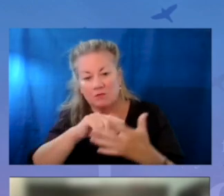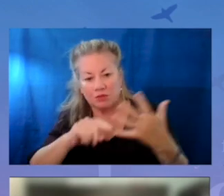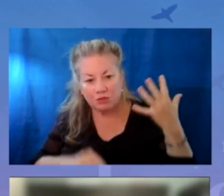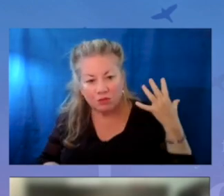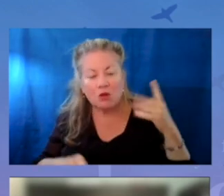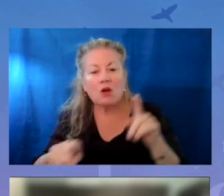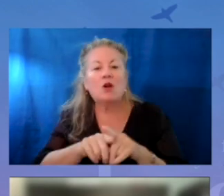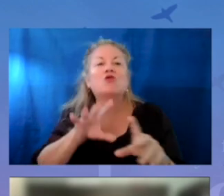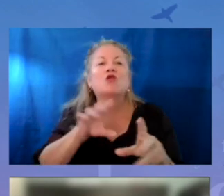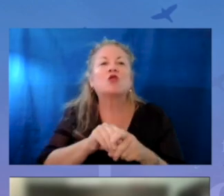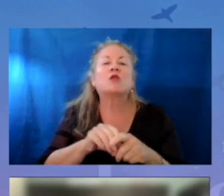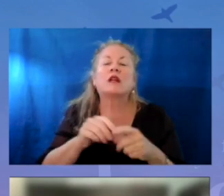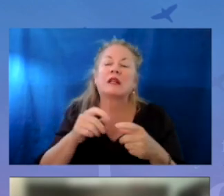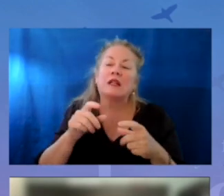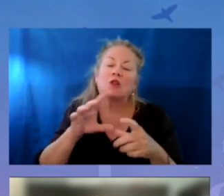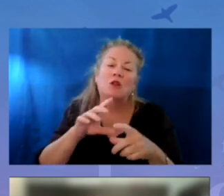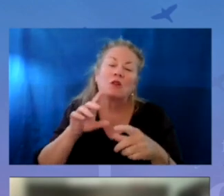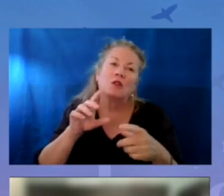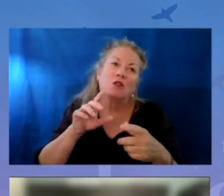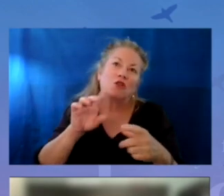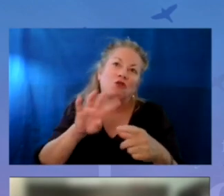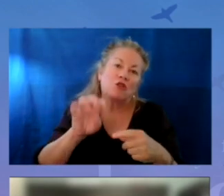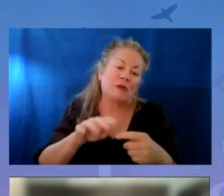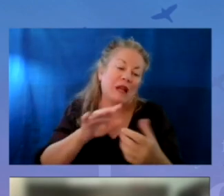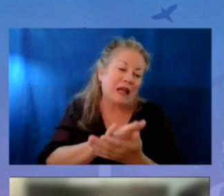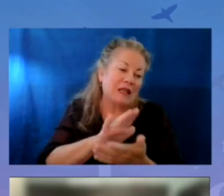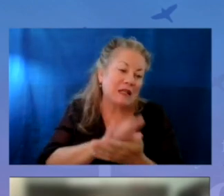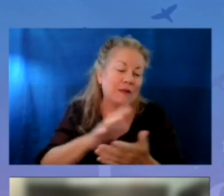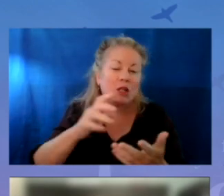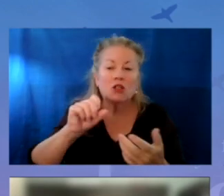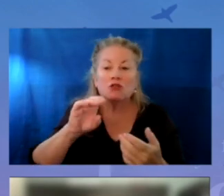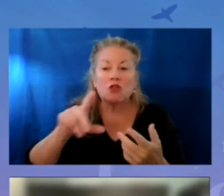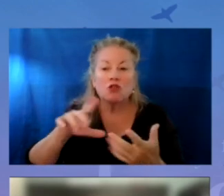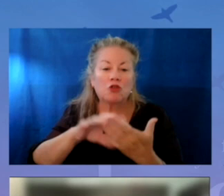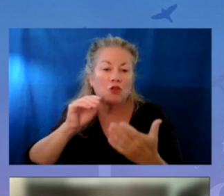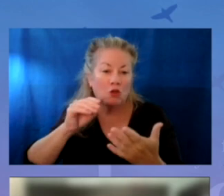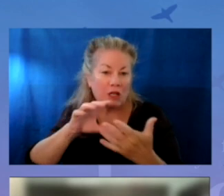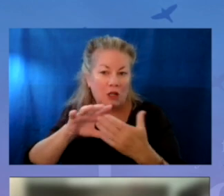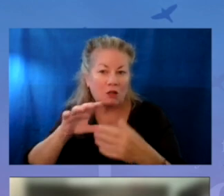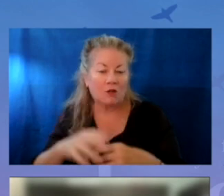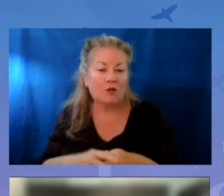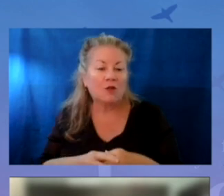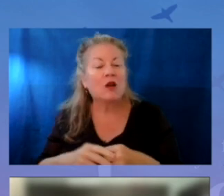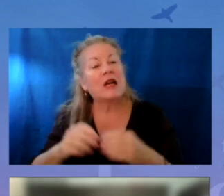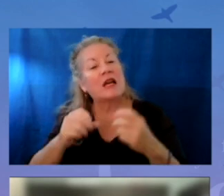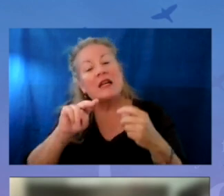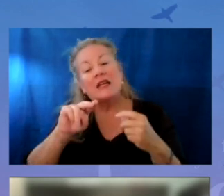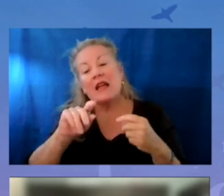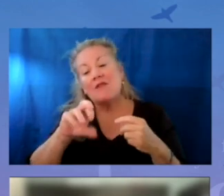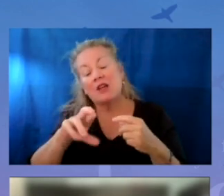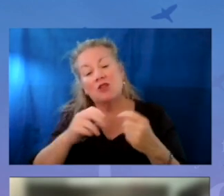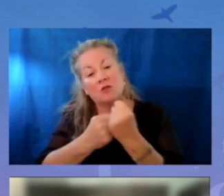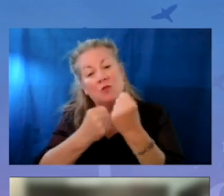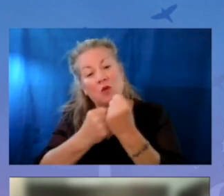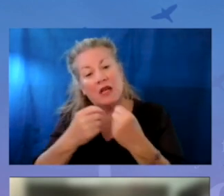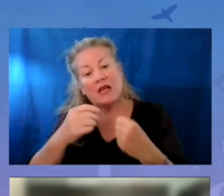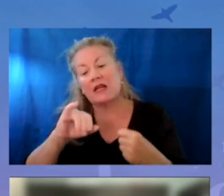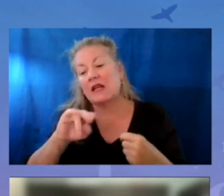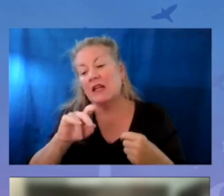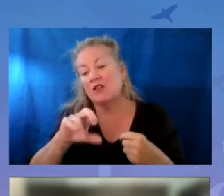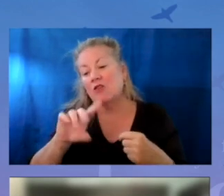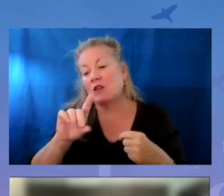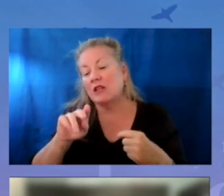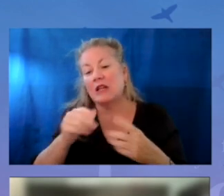but they also included questions on academics and social-emotional learning. Navigators supported the needs and entered data,